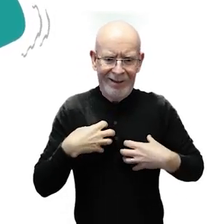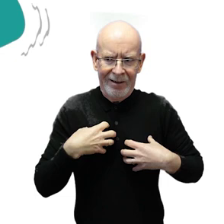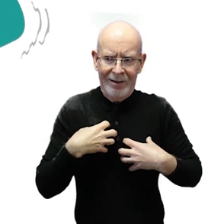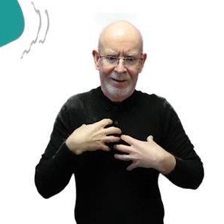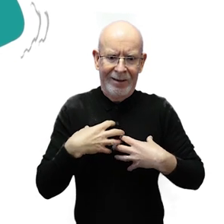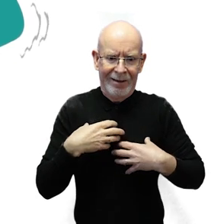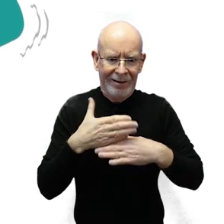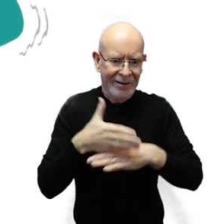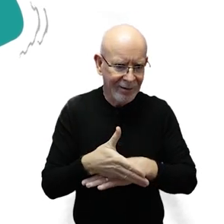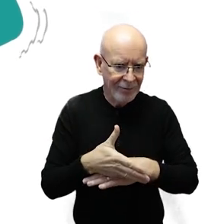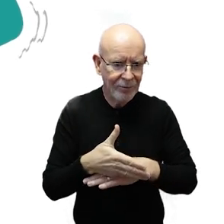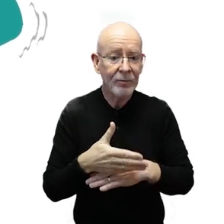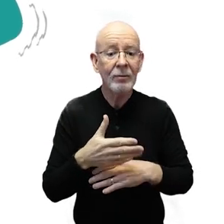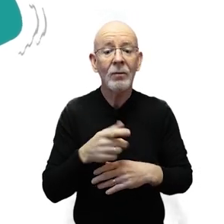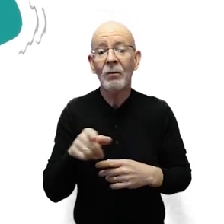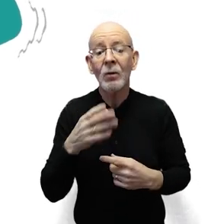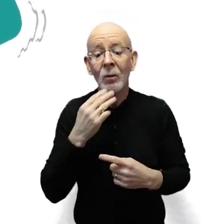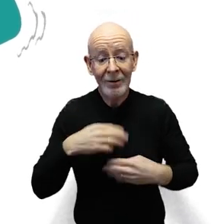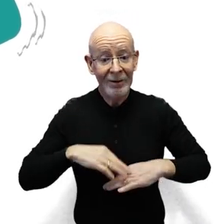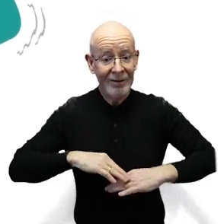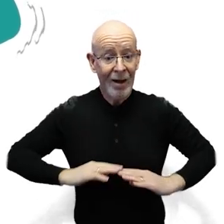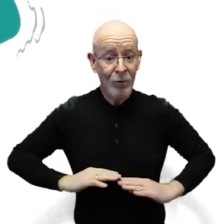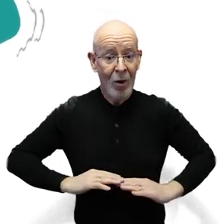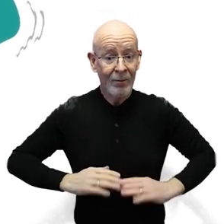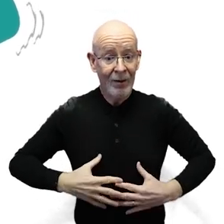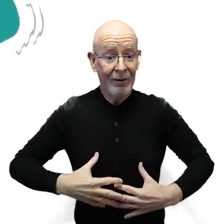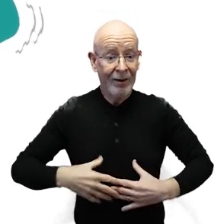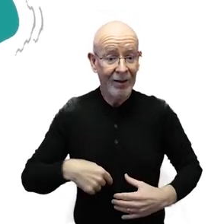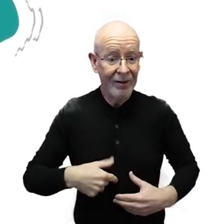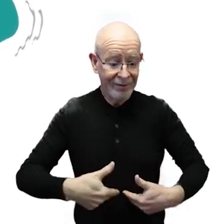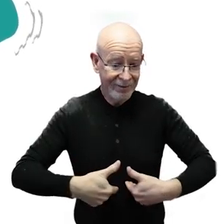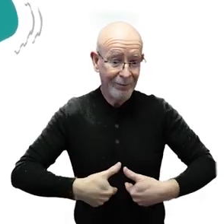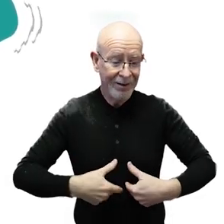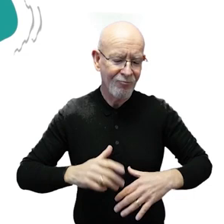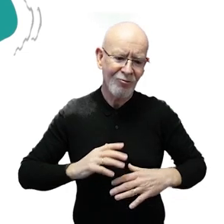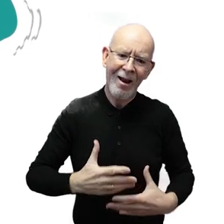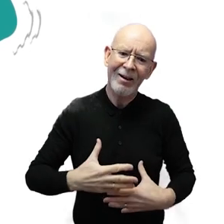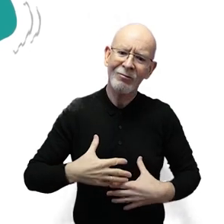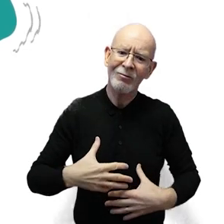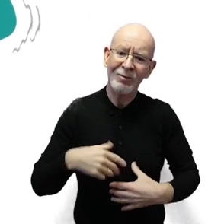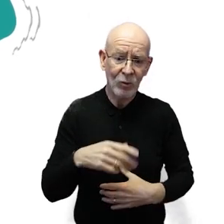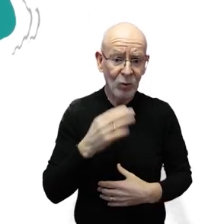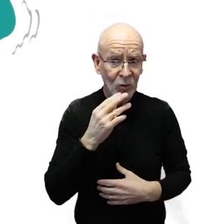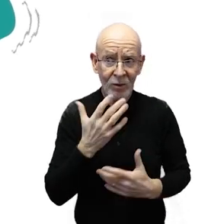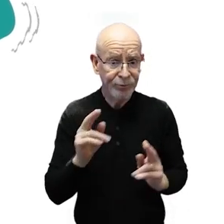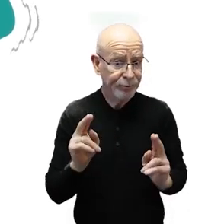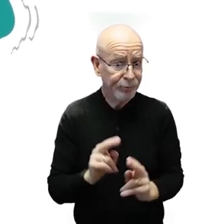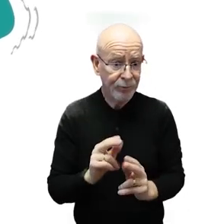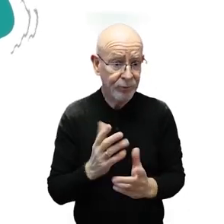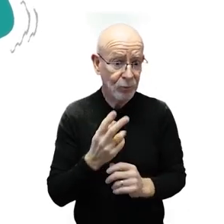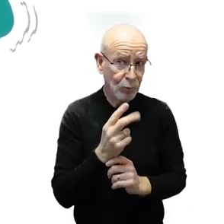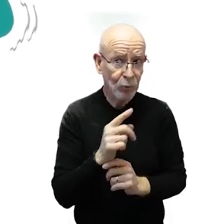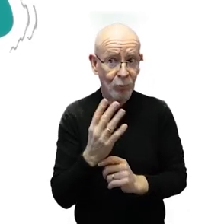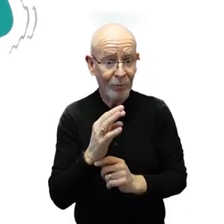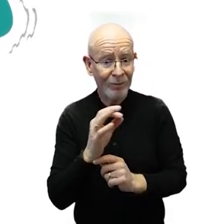working. Whereas those using their diaphragm, what we call abdominal or relaxed breathers, only use